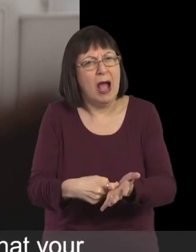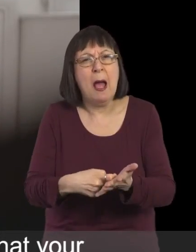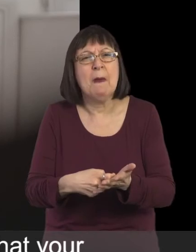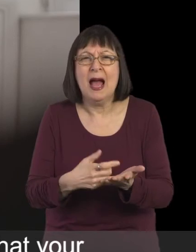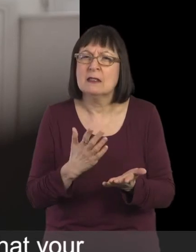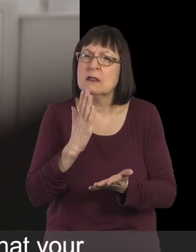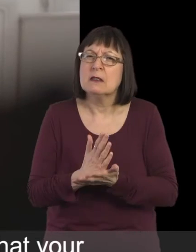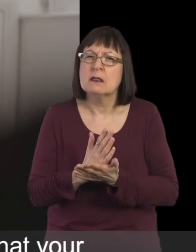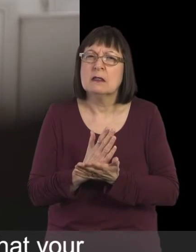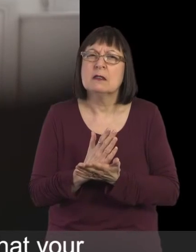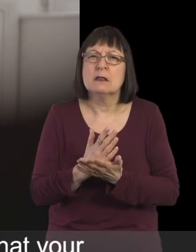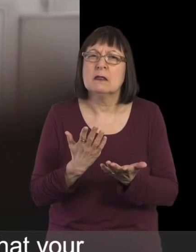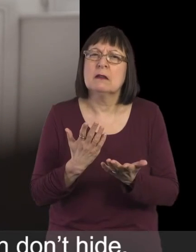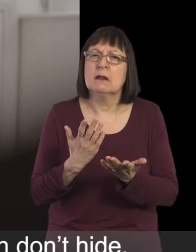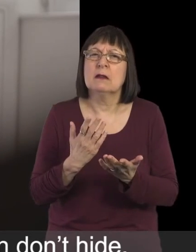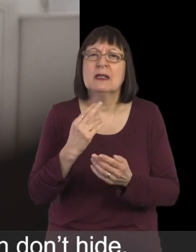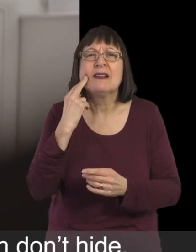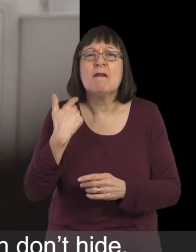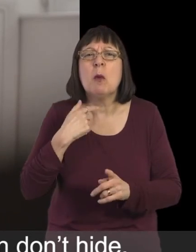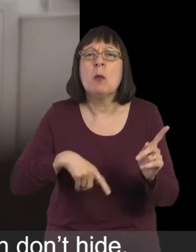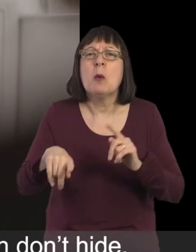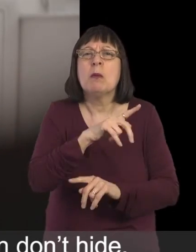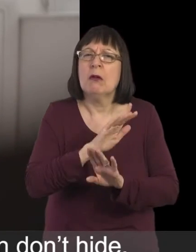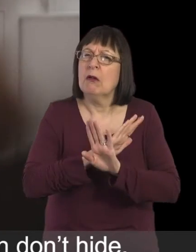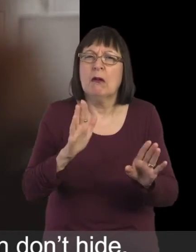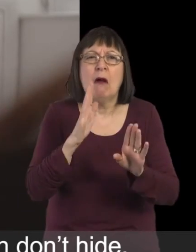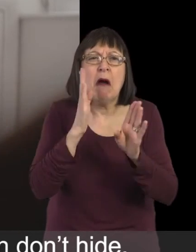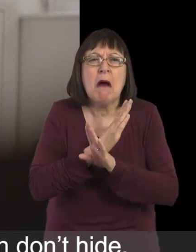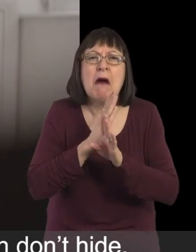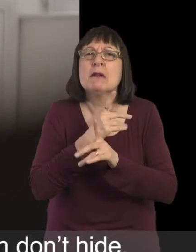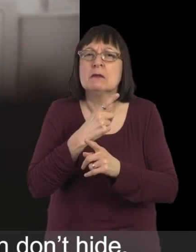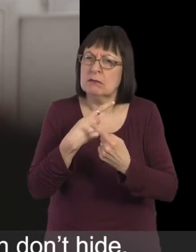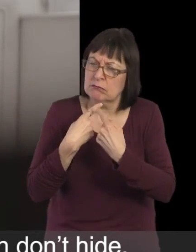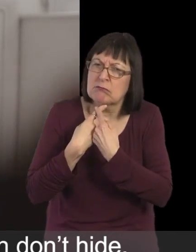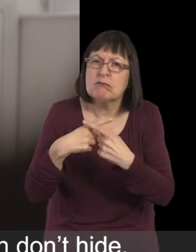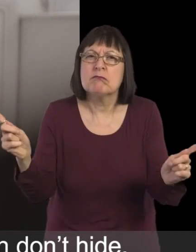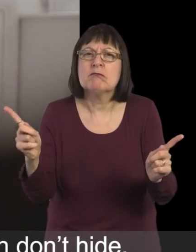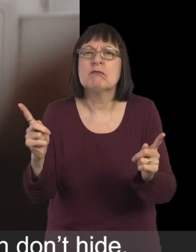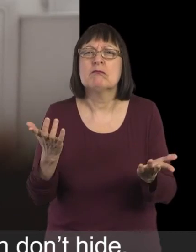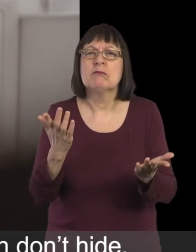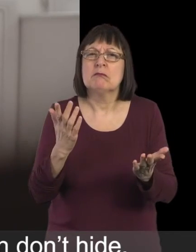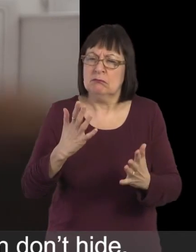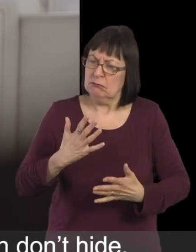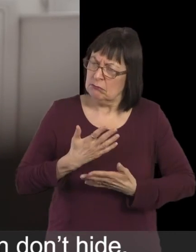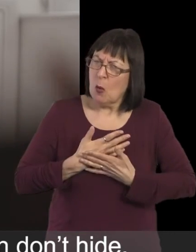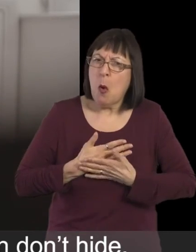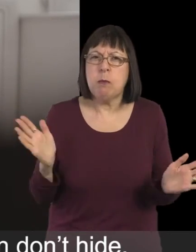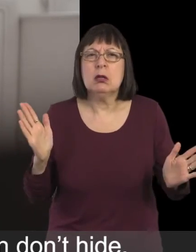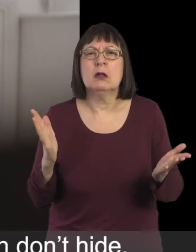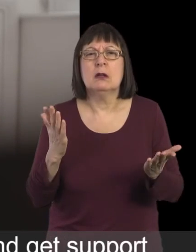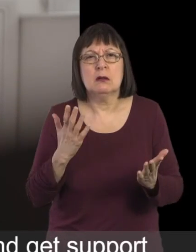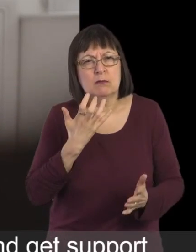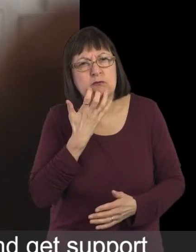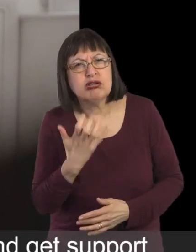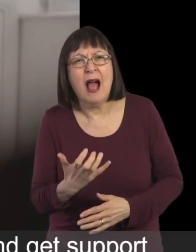that. But I would say to Deaf women, don't hide, tell your story, come out, tell the